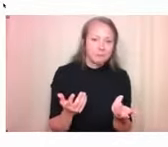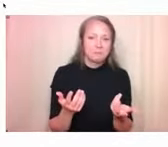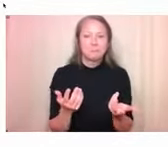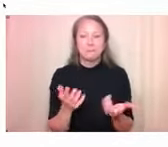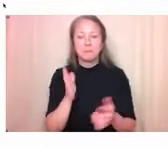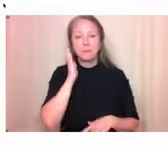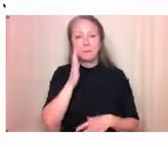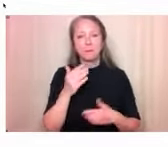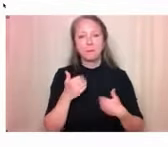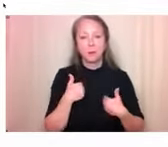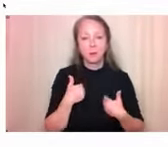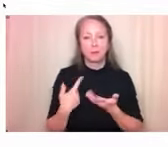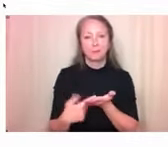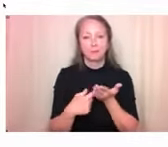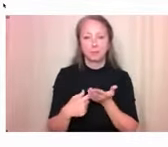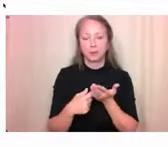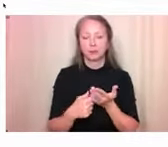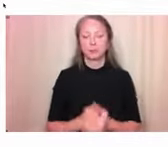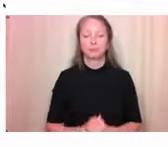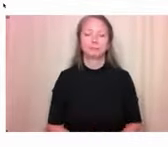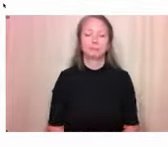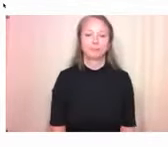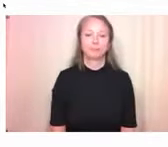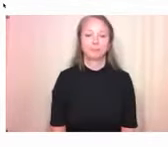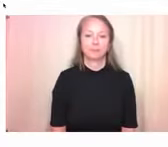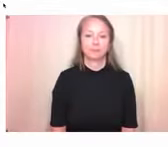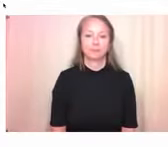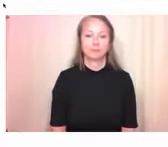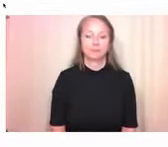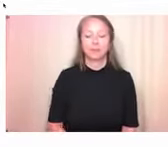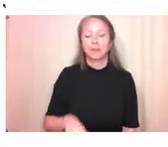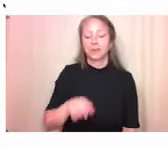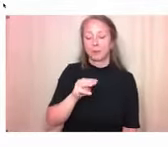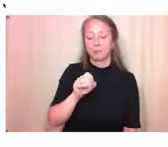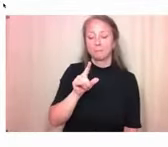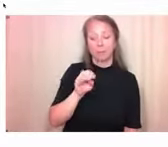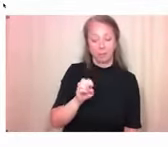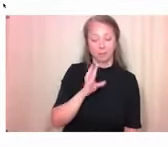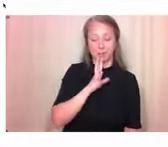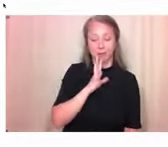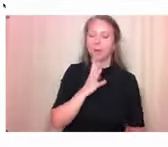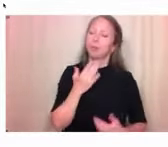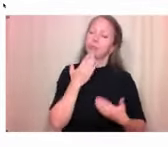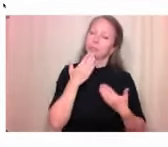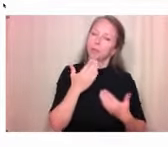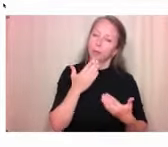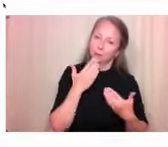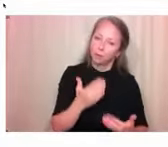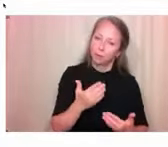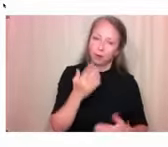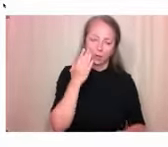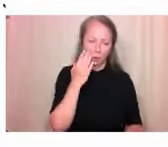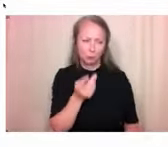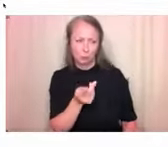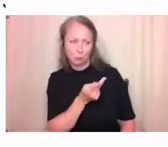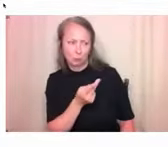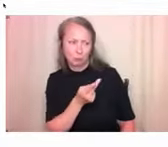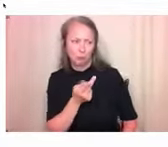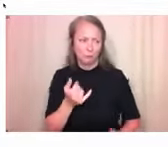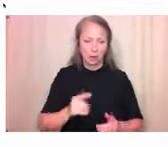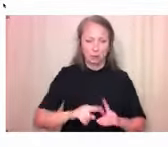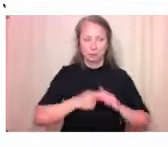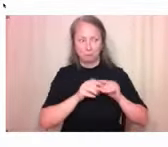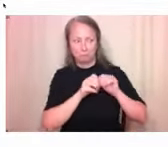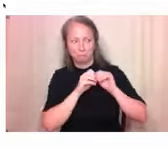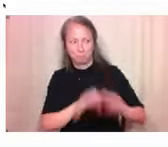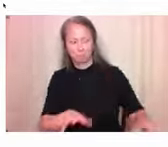Thank you both so much and I know how exciting it is for you both to have launched this. I can imagine how exciting